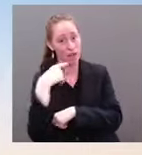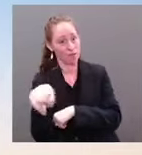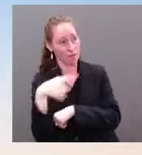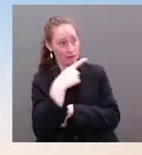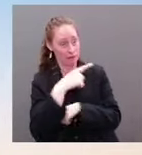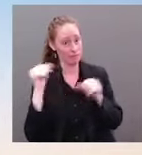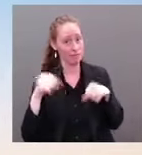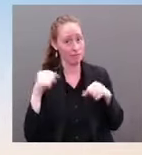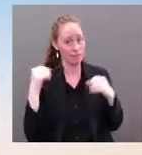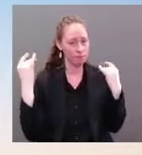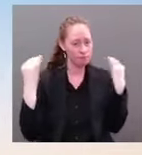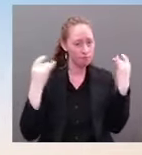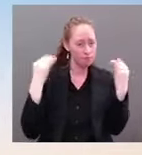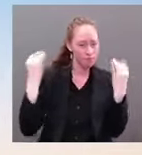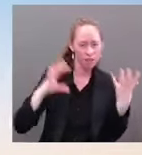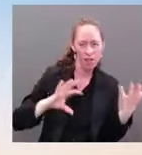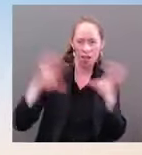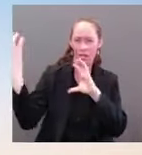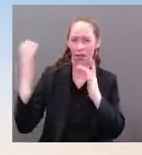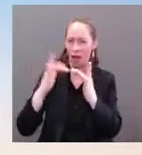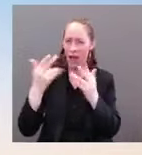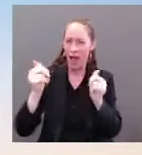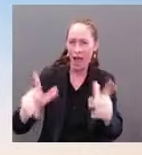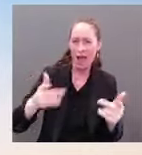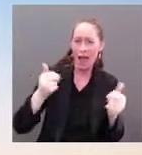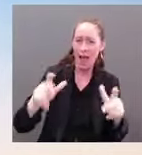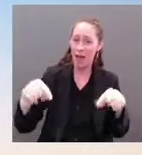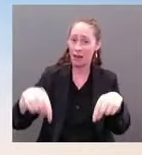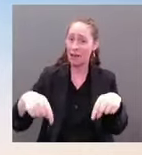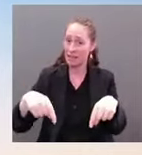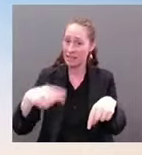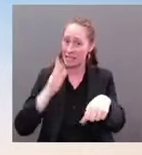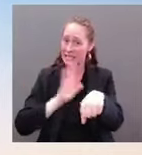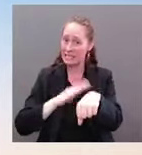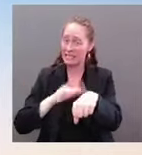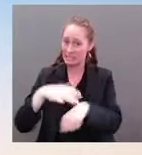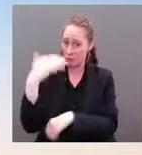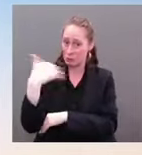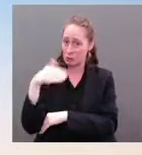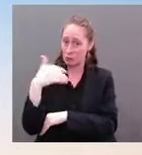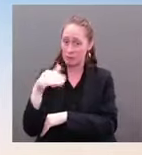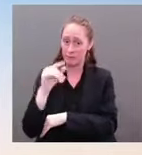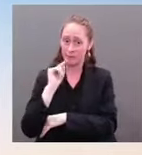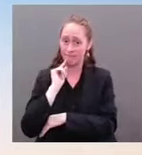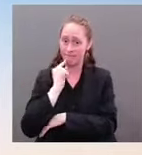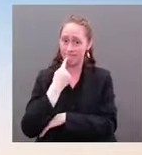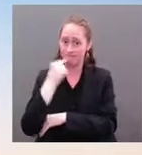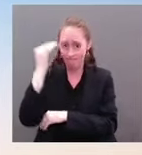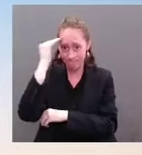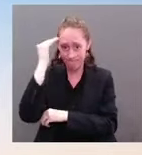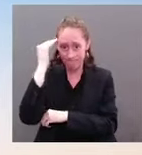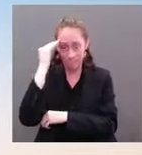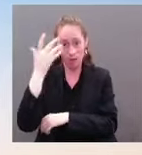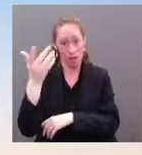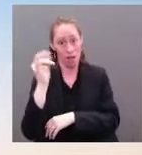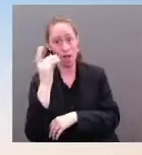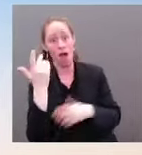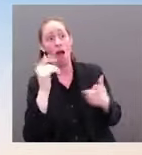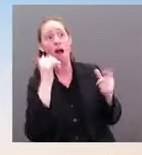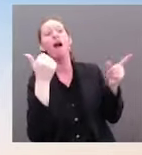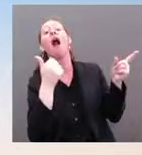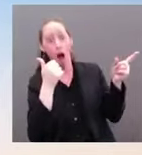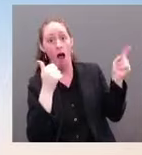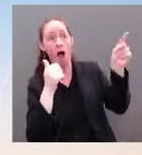economic costs that the U.S. allies and partners impose in response to Russia's further invasion of Ukraine.